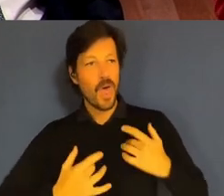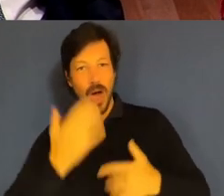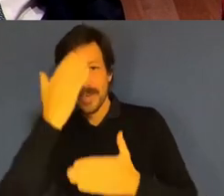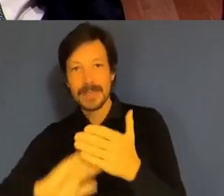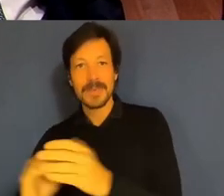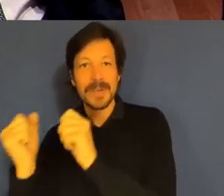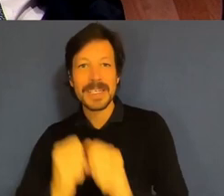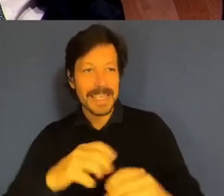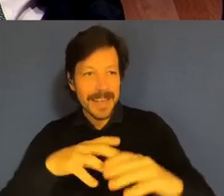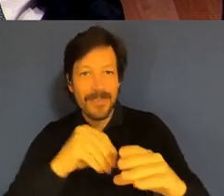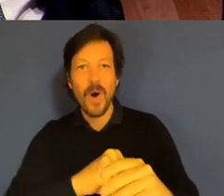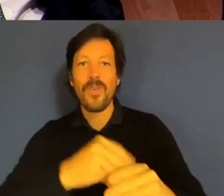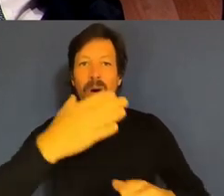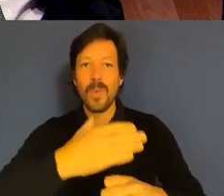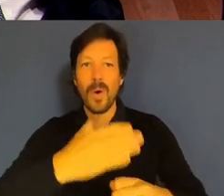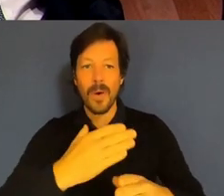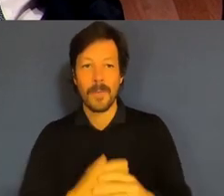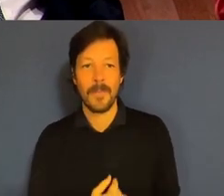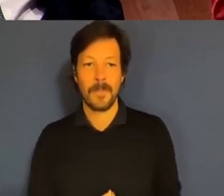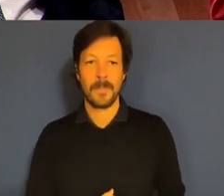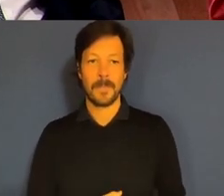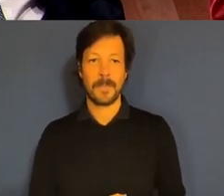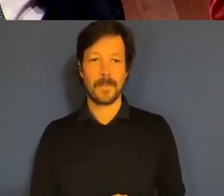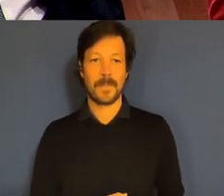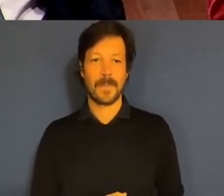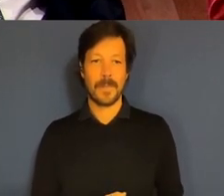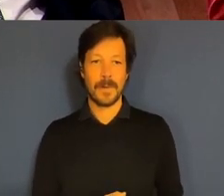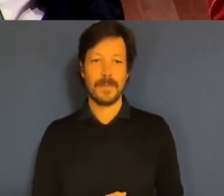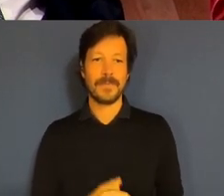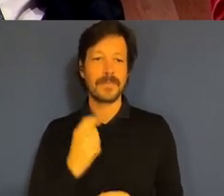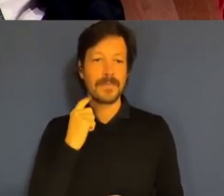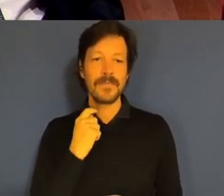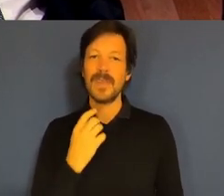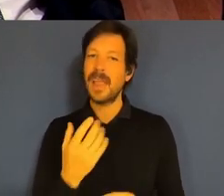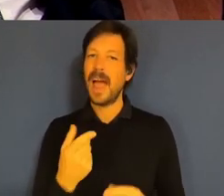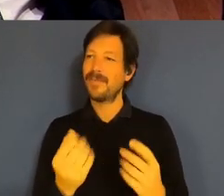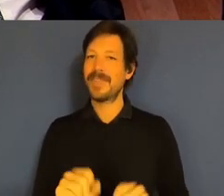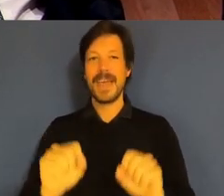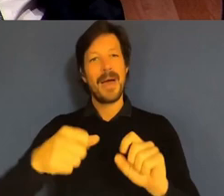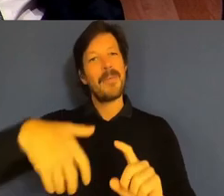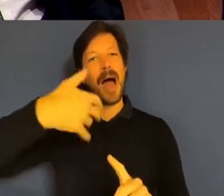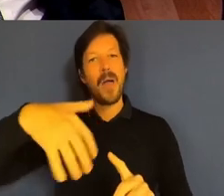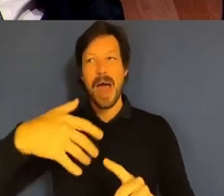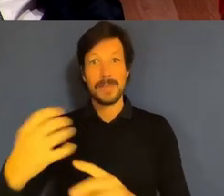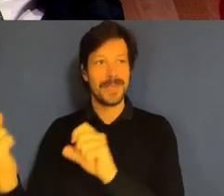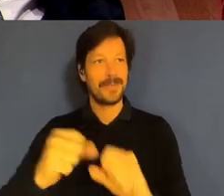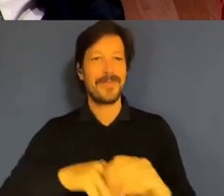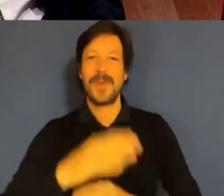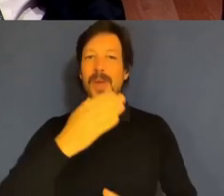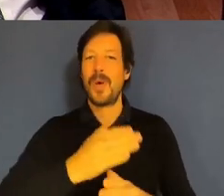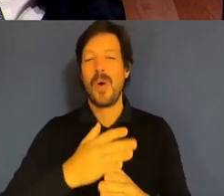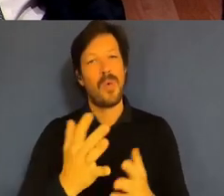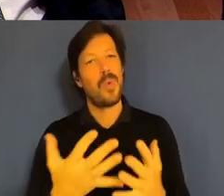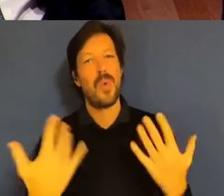and a huge contribution from their individual backgrounds. And I think that's really important. So that